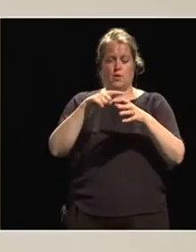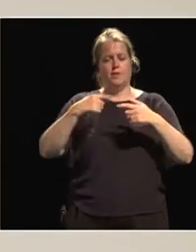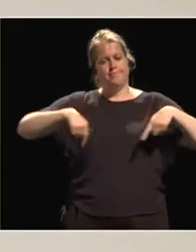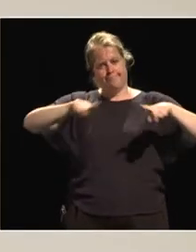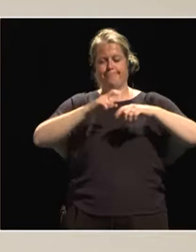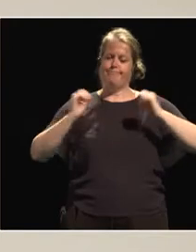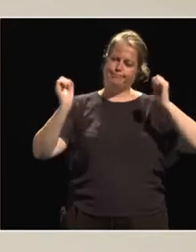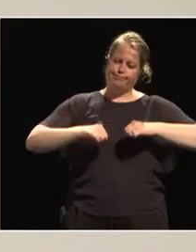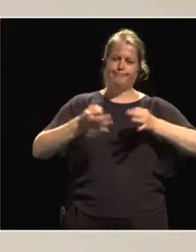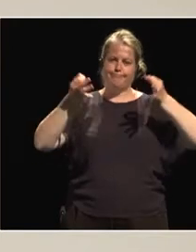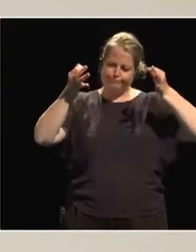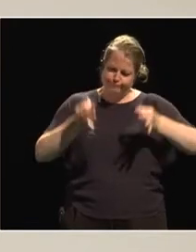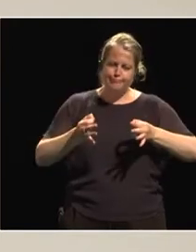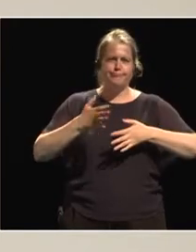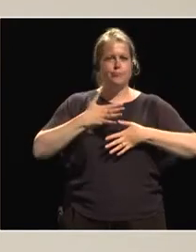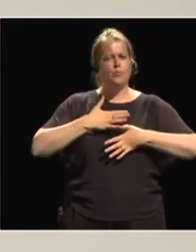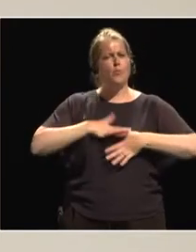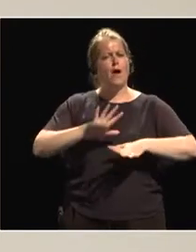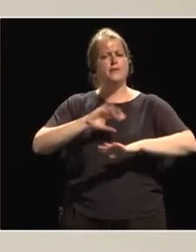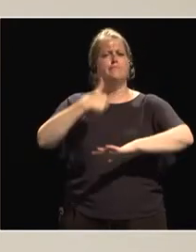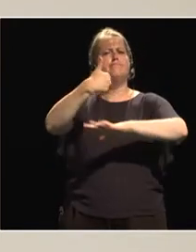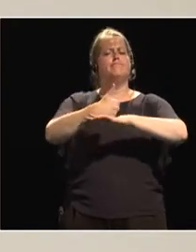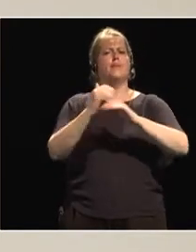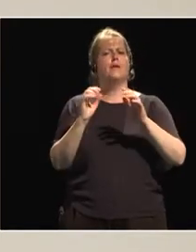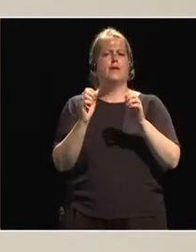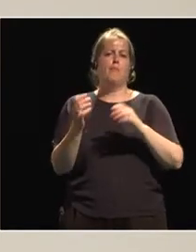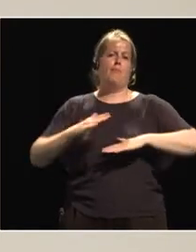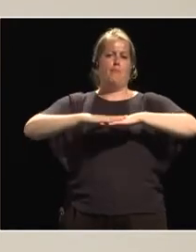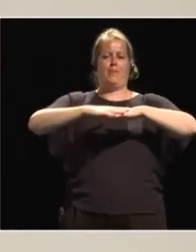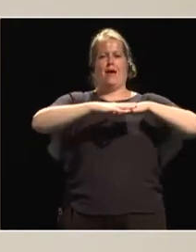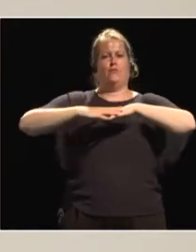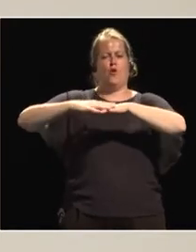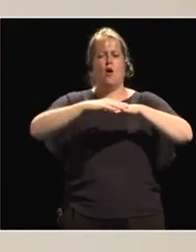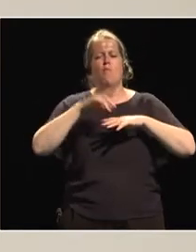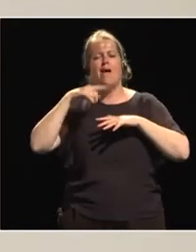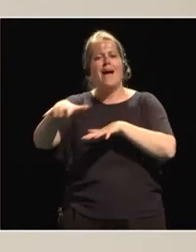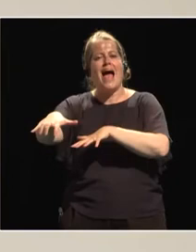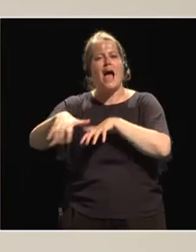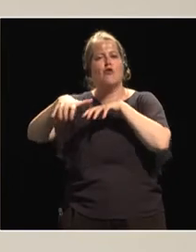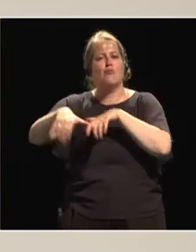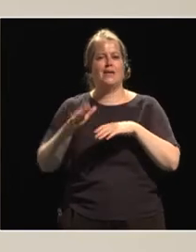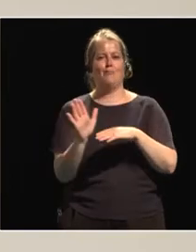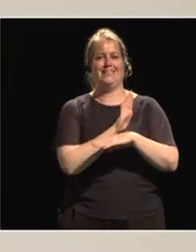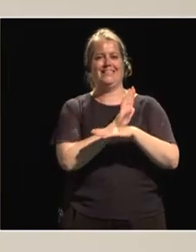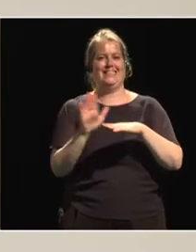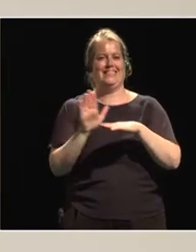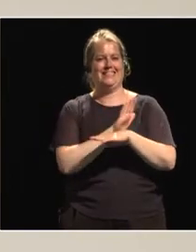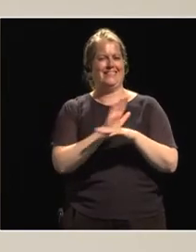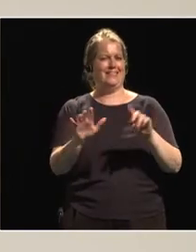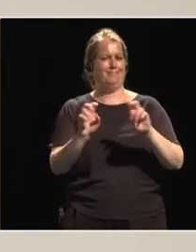taken to implement a platform for agribusiness. And I think that